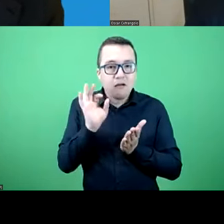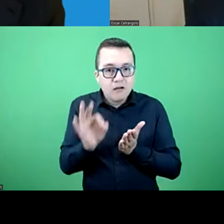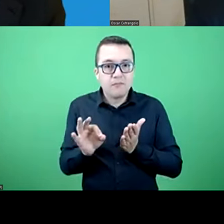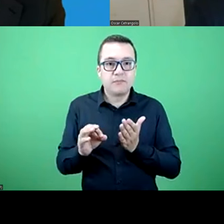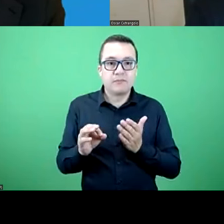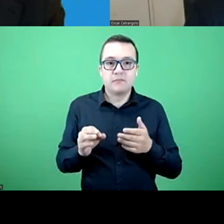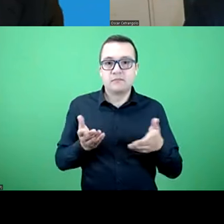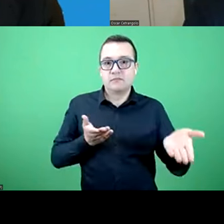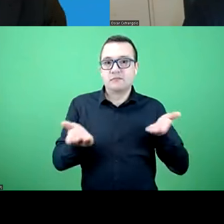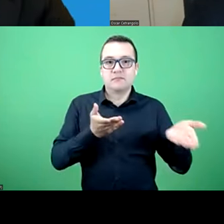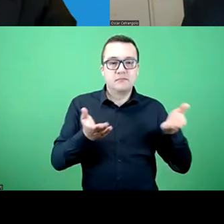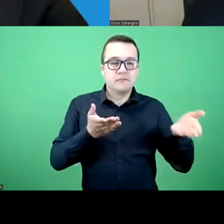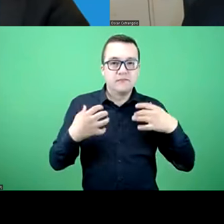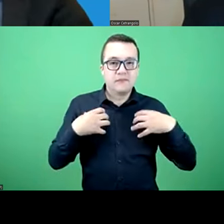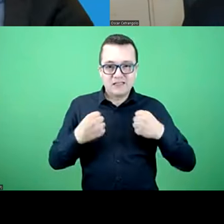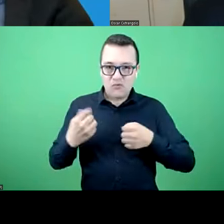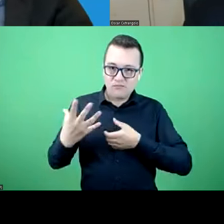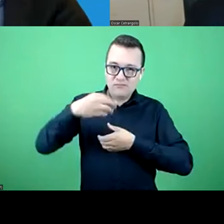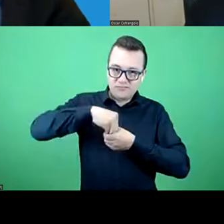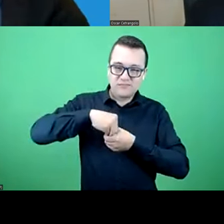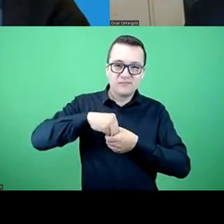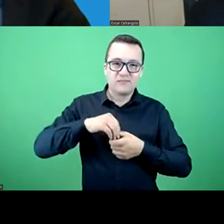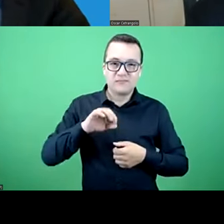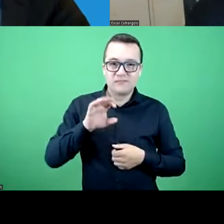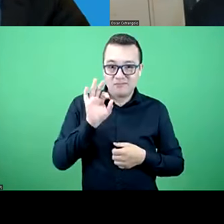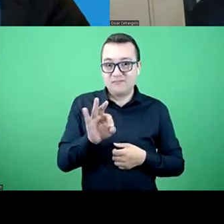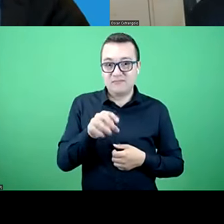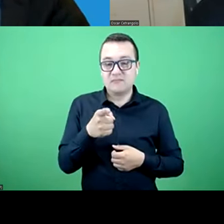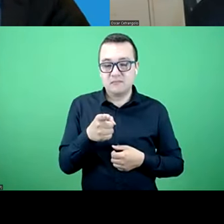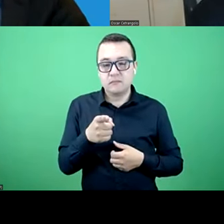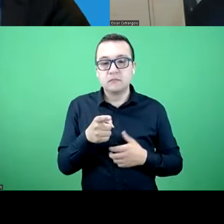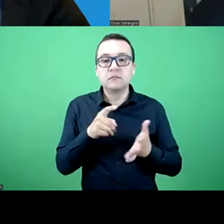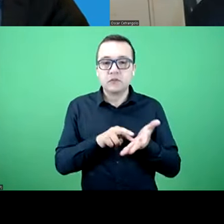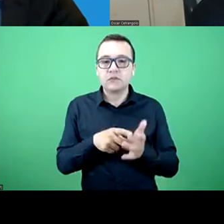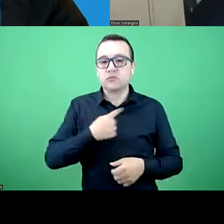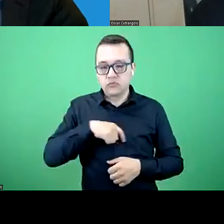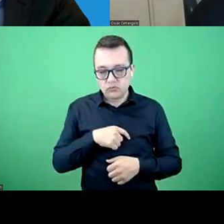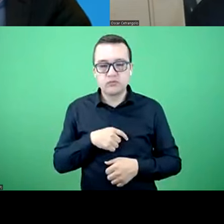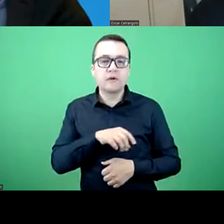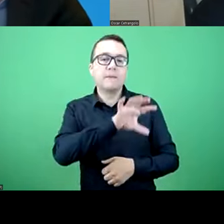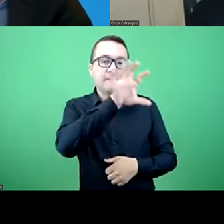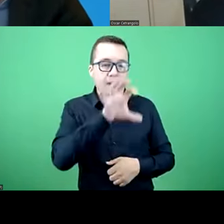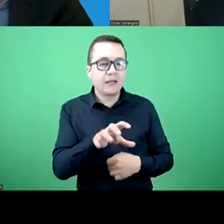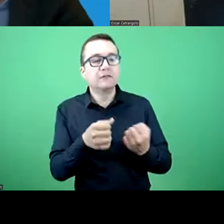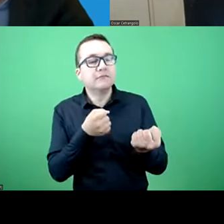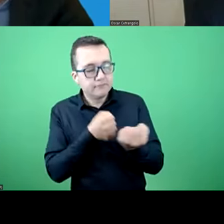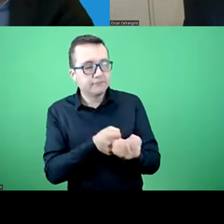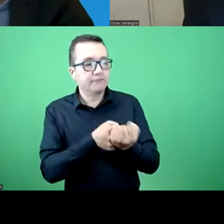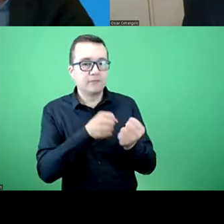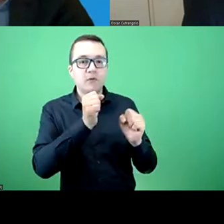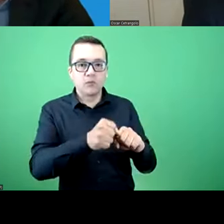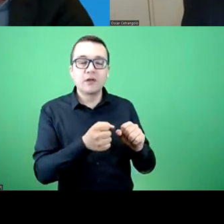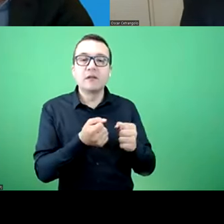these tariff handbooks and the costs that are paid, we help countries in